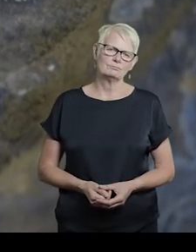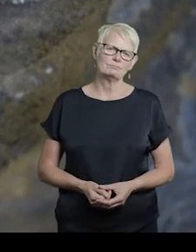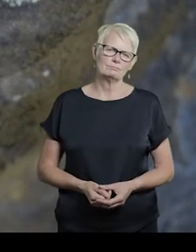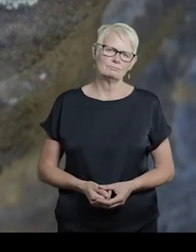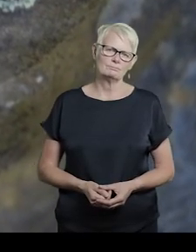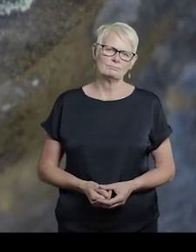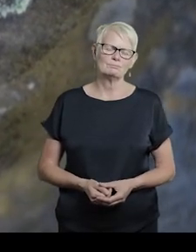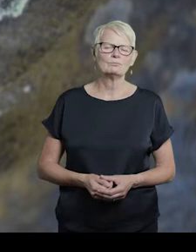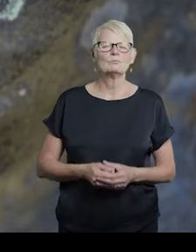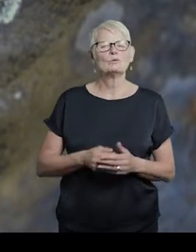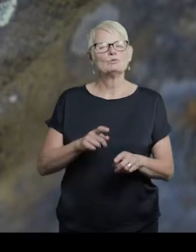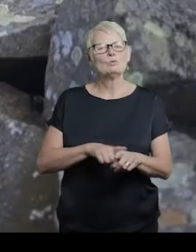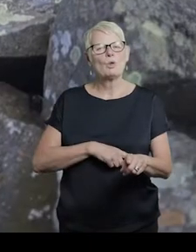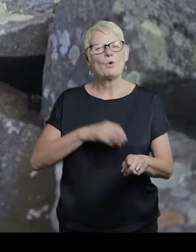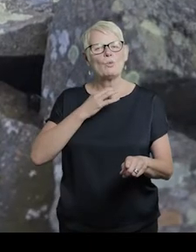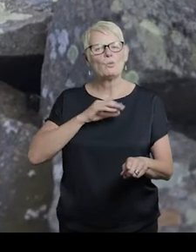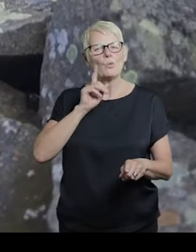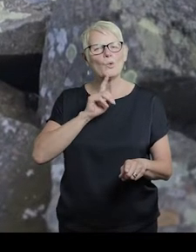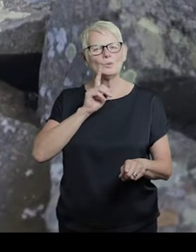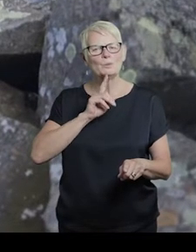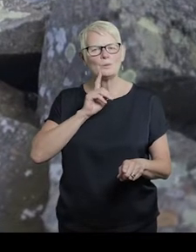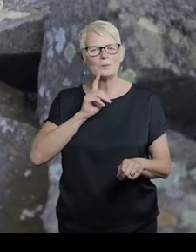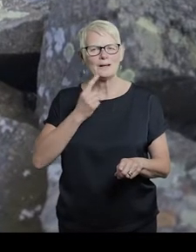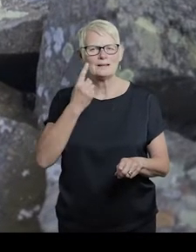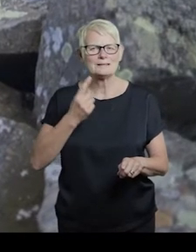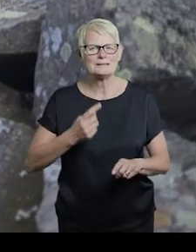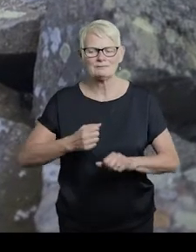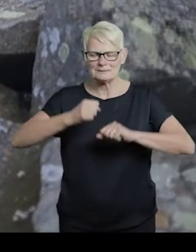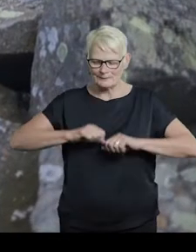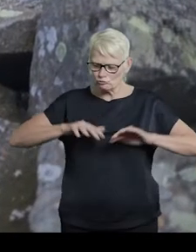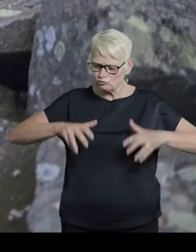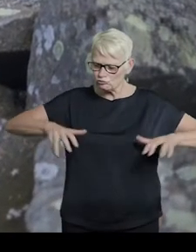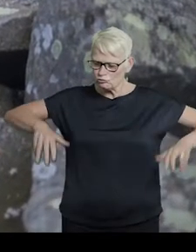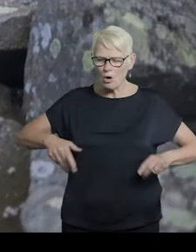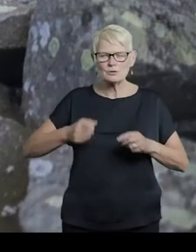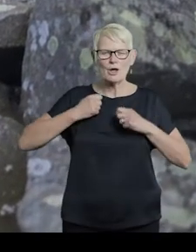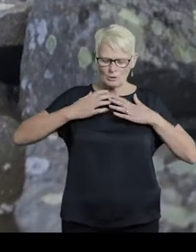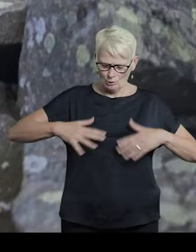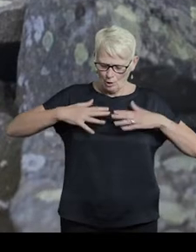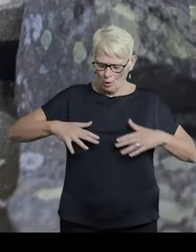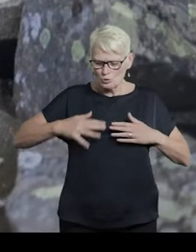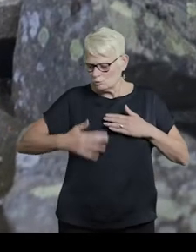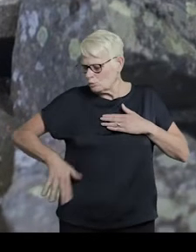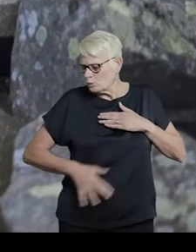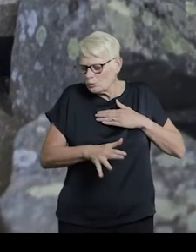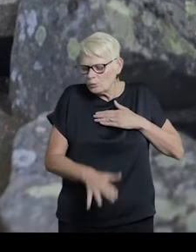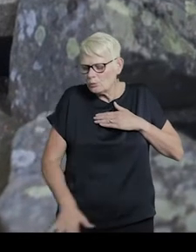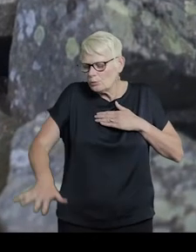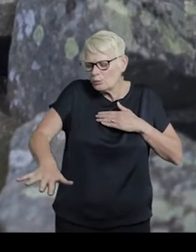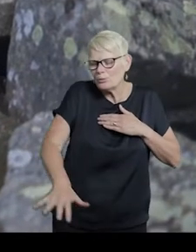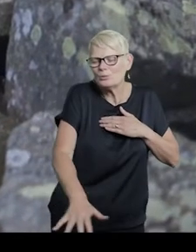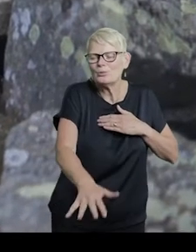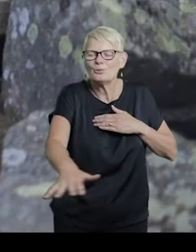Slow water woman is dashed on the rocks, her calico train of missings unfurling like a